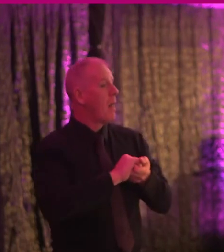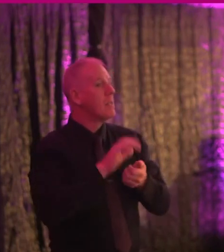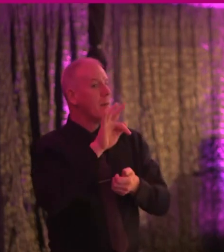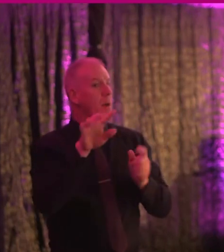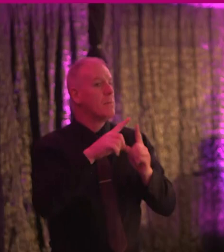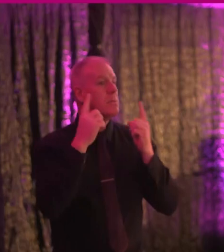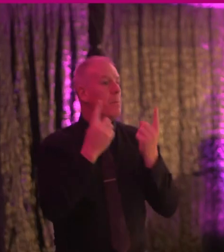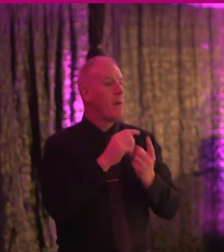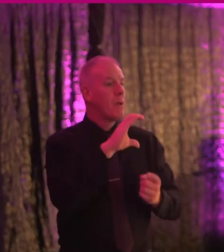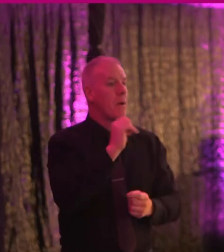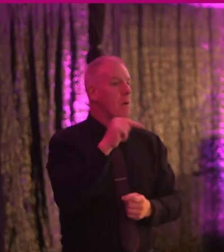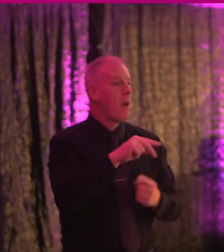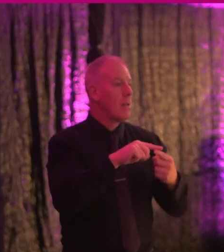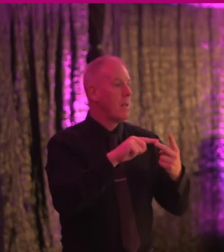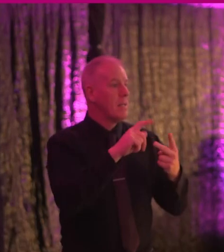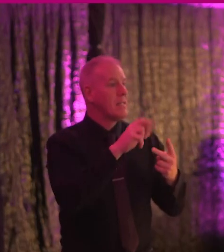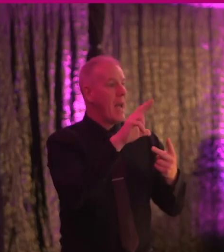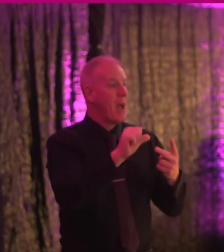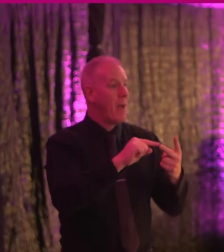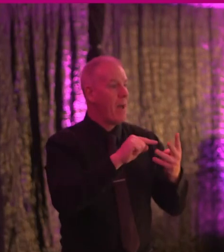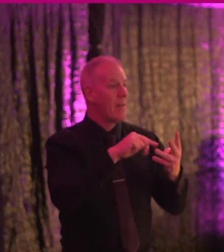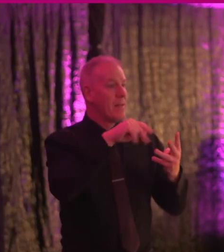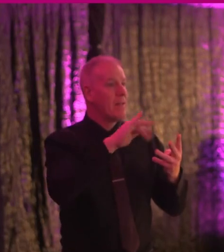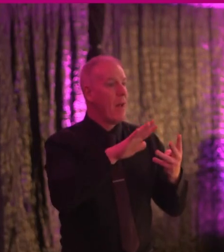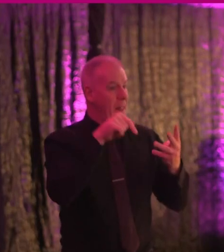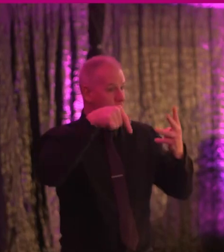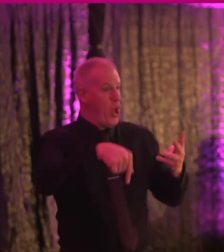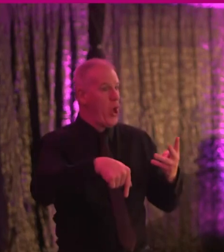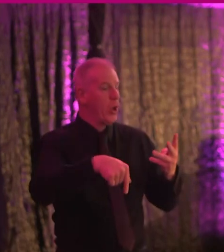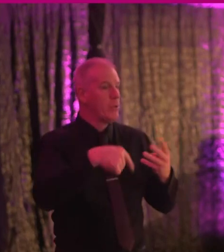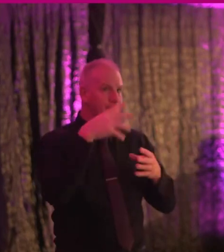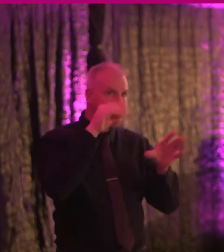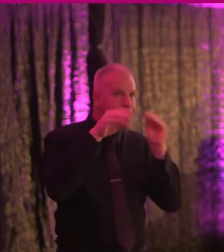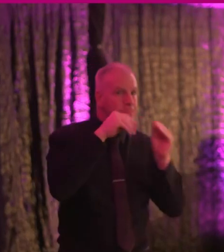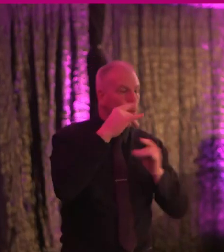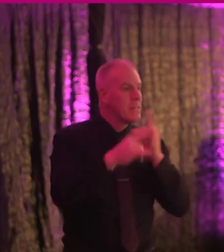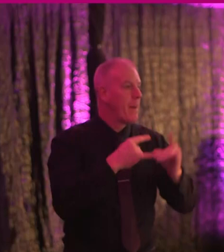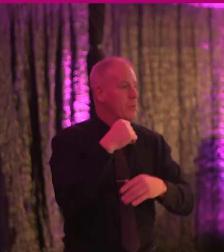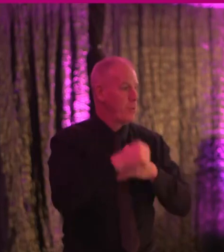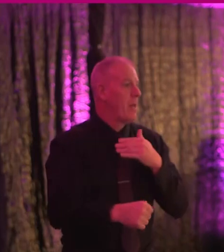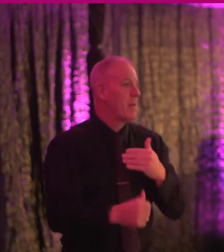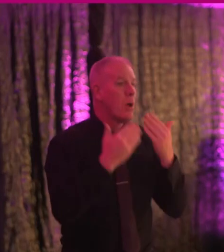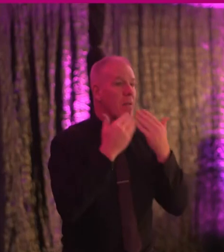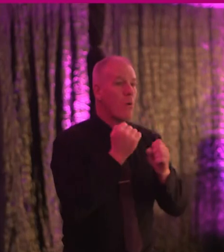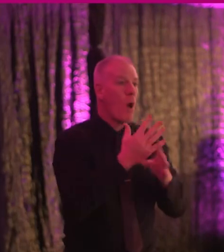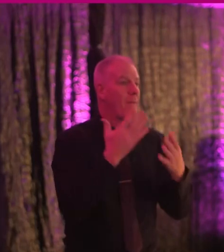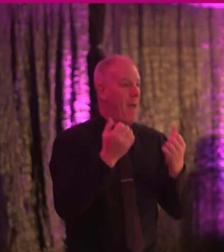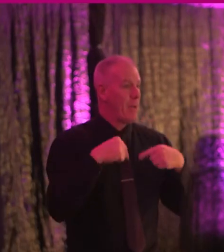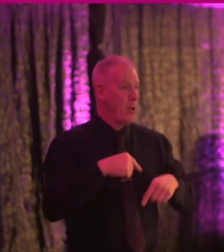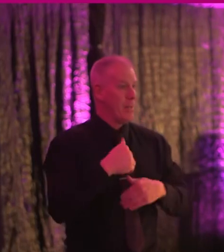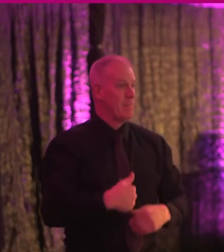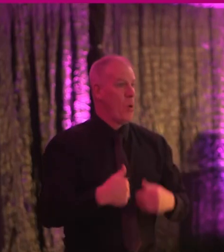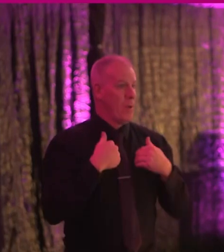department, Colin, Tara and Niall, will be here to take on board everything that is said. So thank you so much for having me this morning.